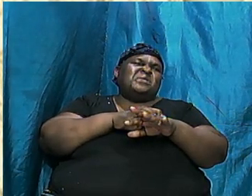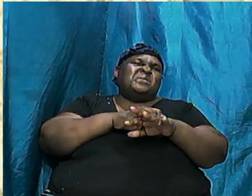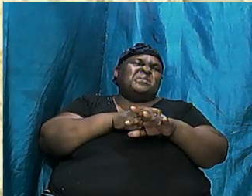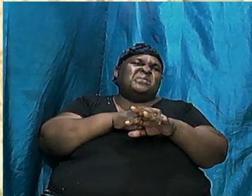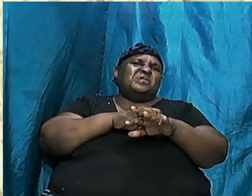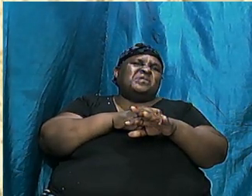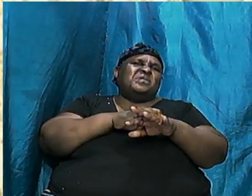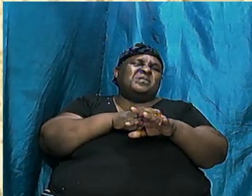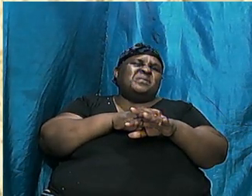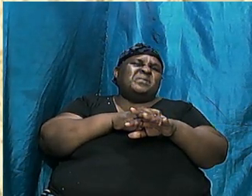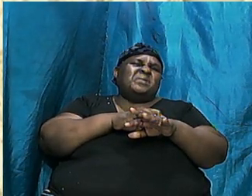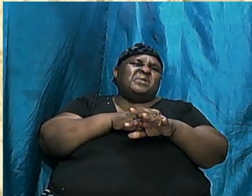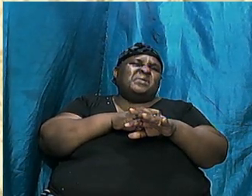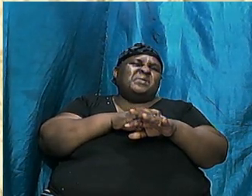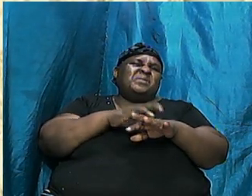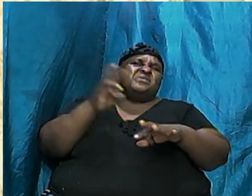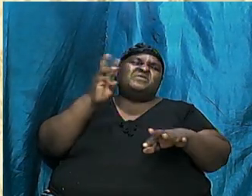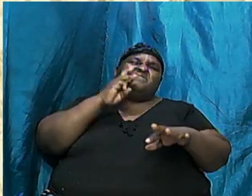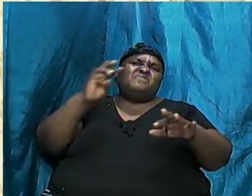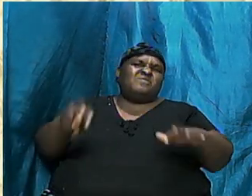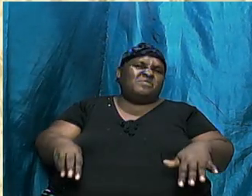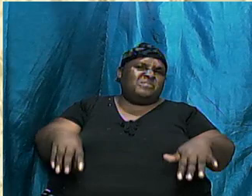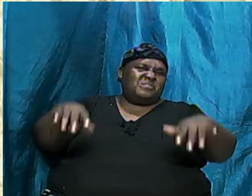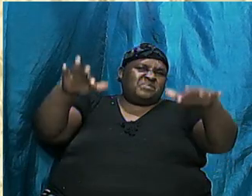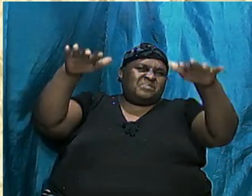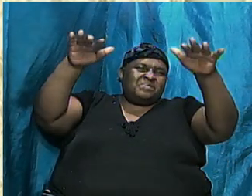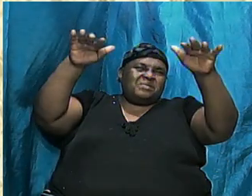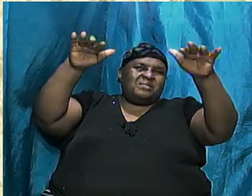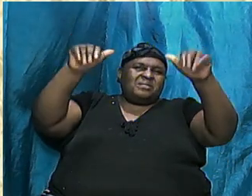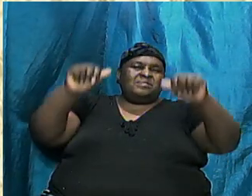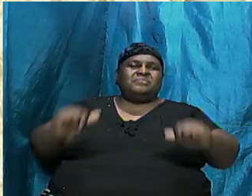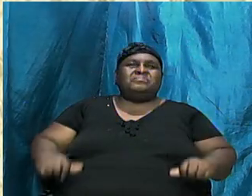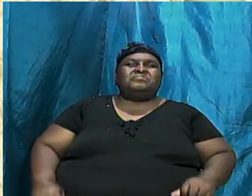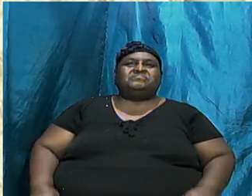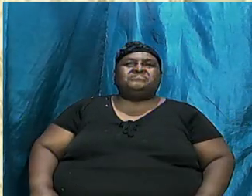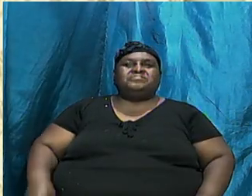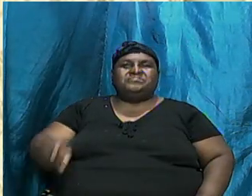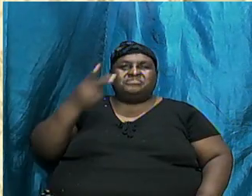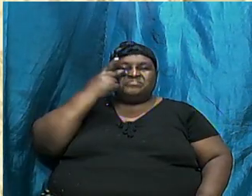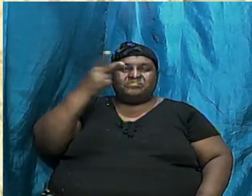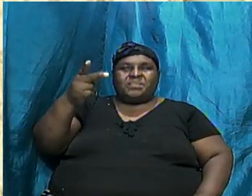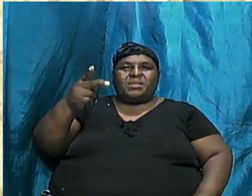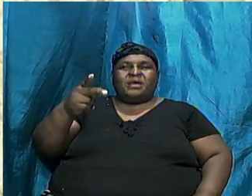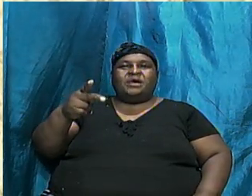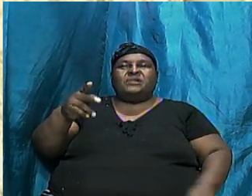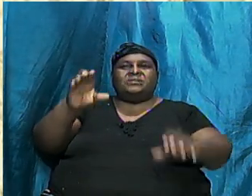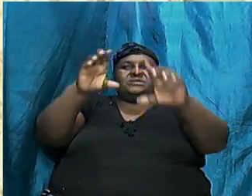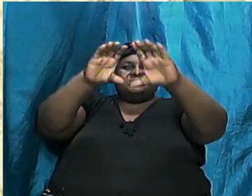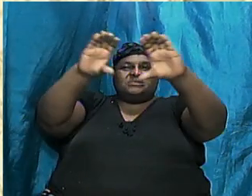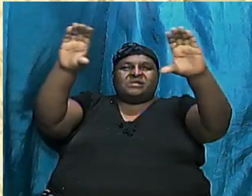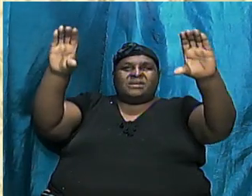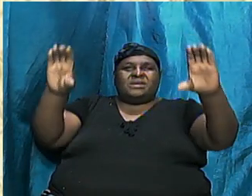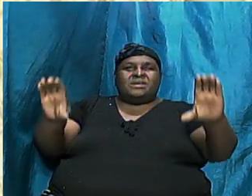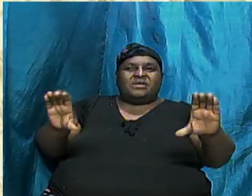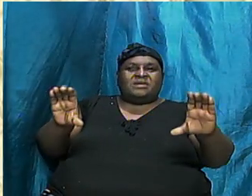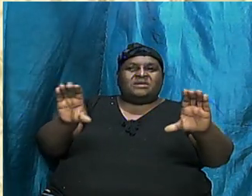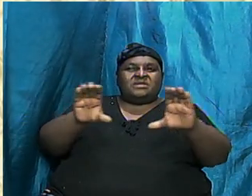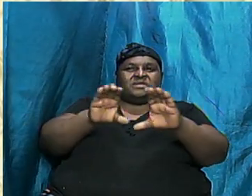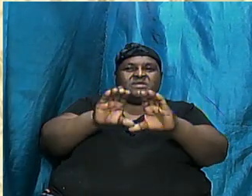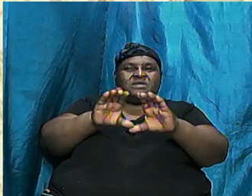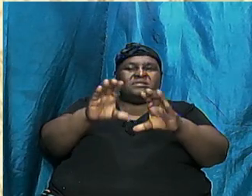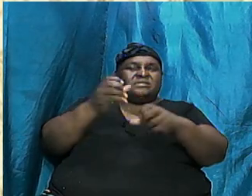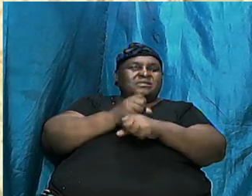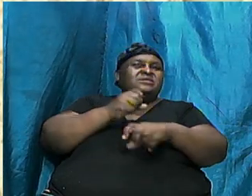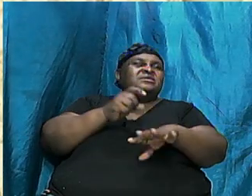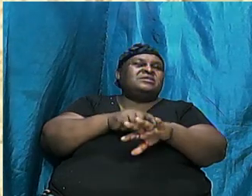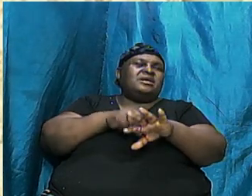flood. And I want us to just position our eyes on the slide at this time as we take our time and